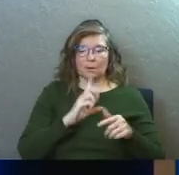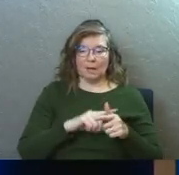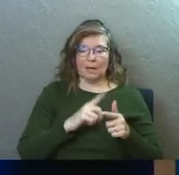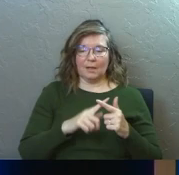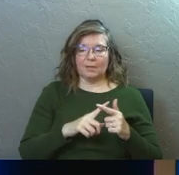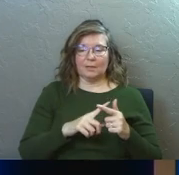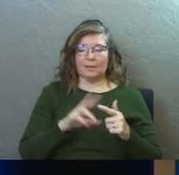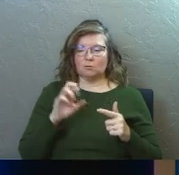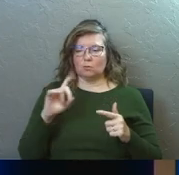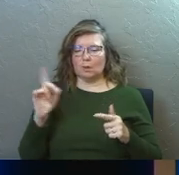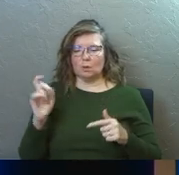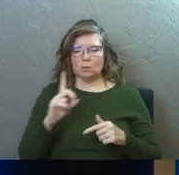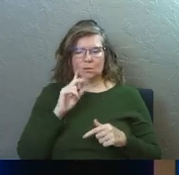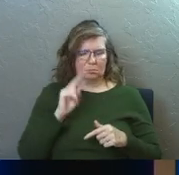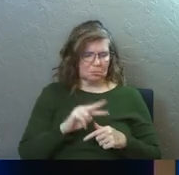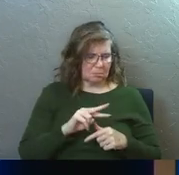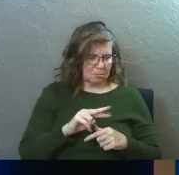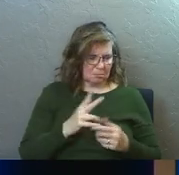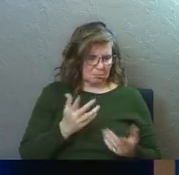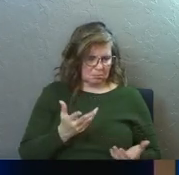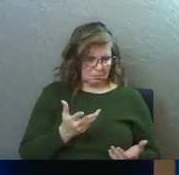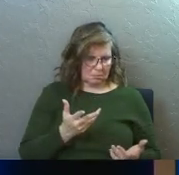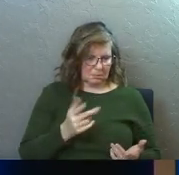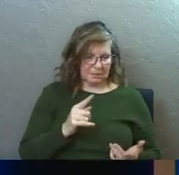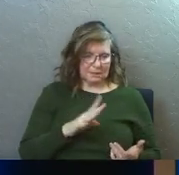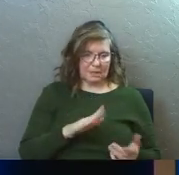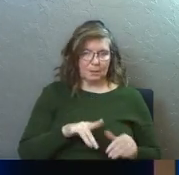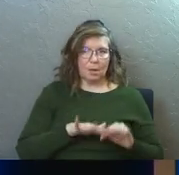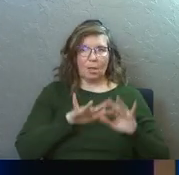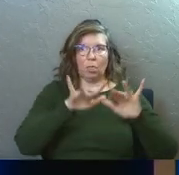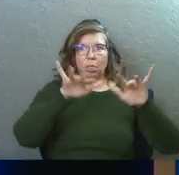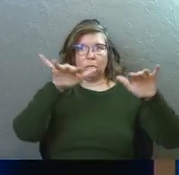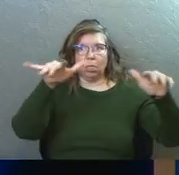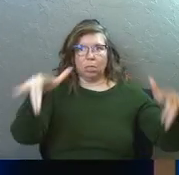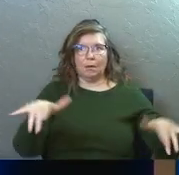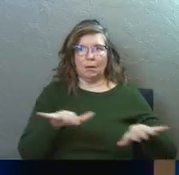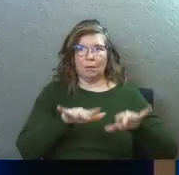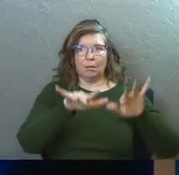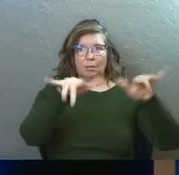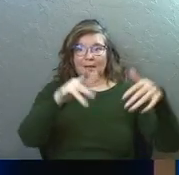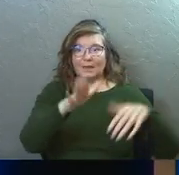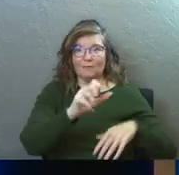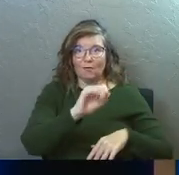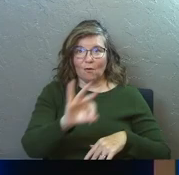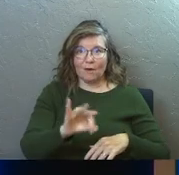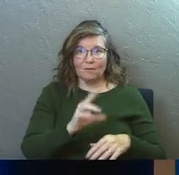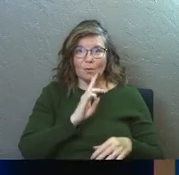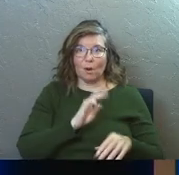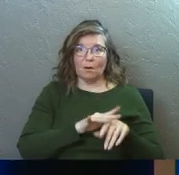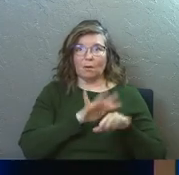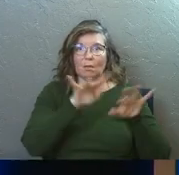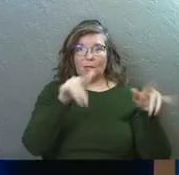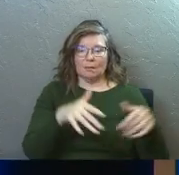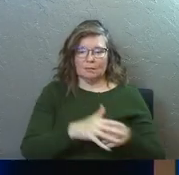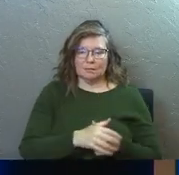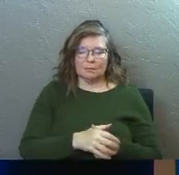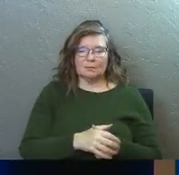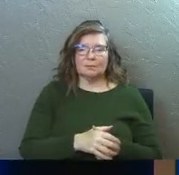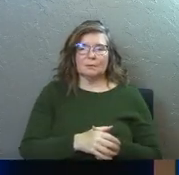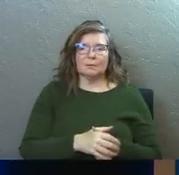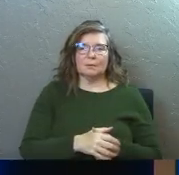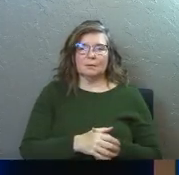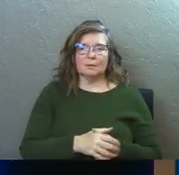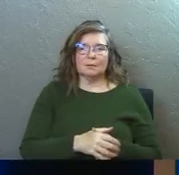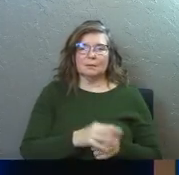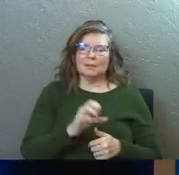Reed goes to check and he looks and he's like, oh, and the tub is overflowing with water. Colin never turned it off, right? The water's just overflowing. And so